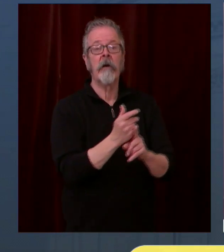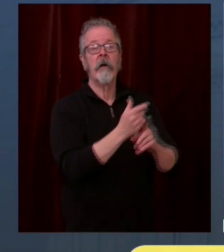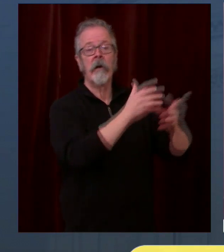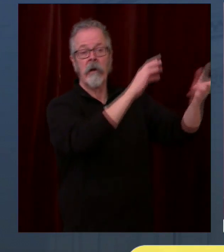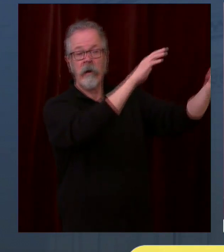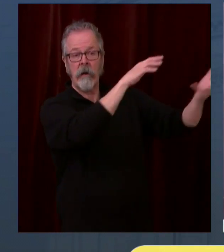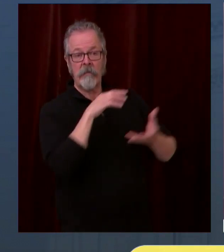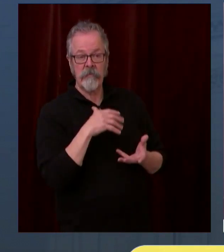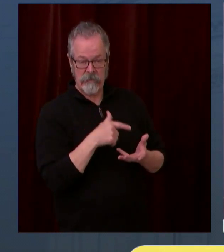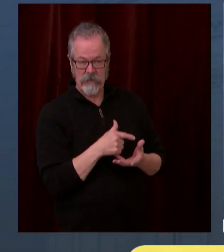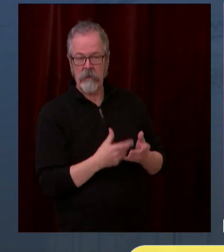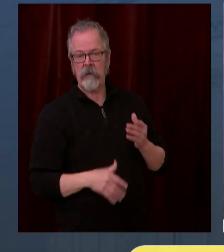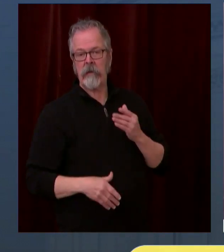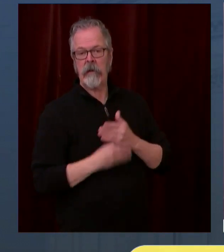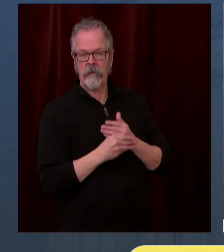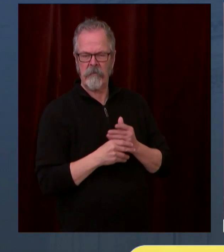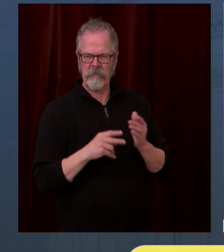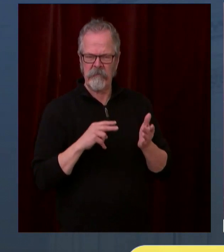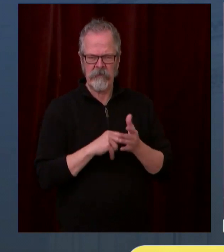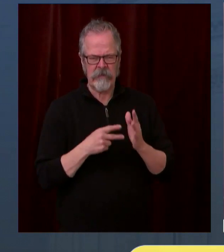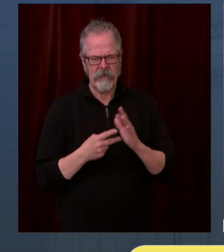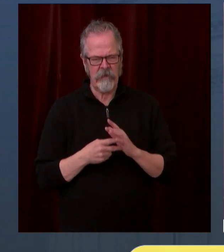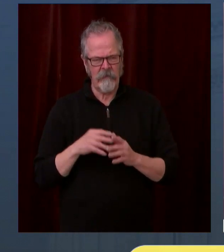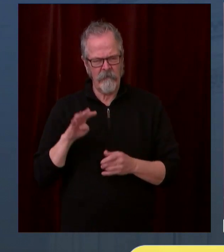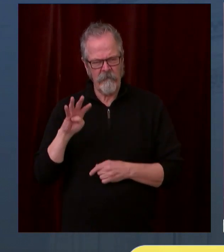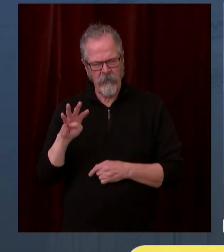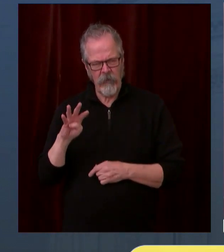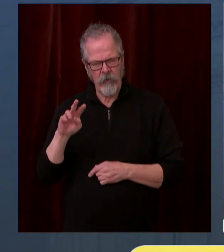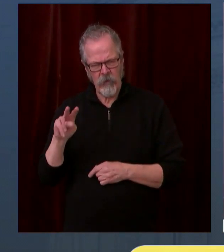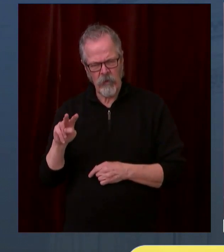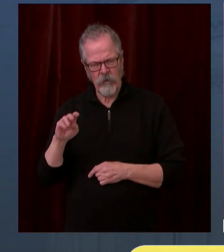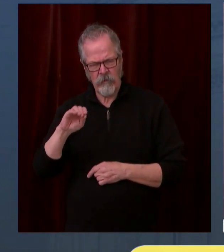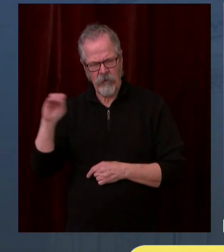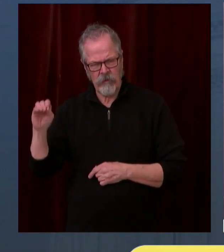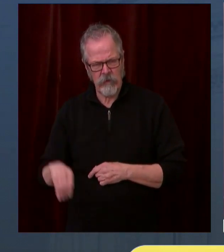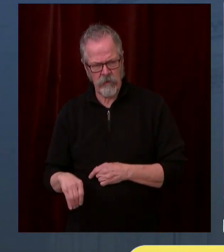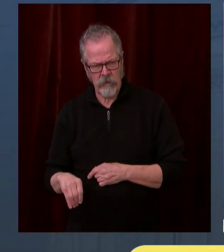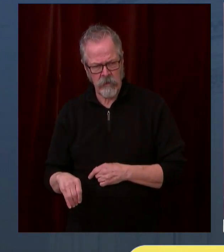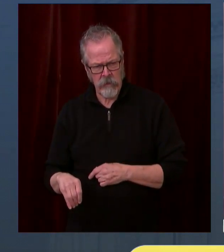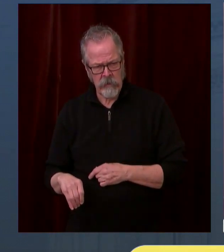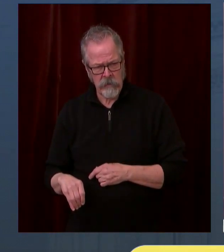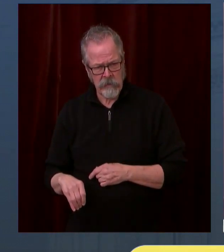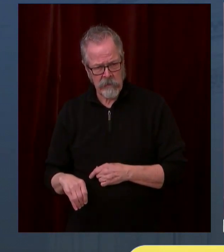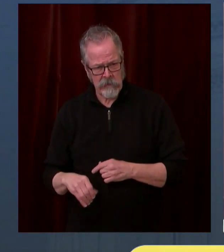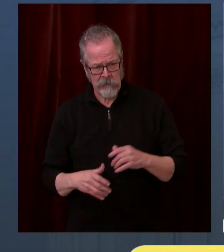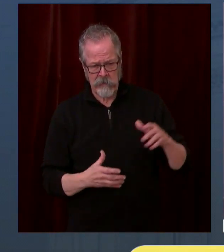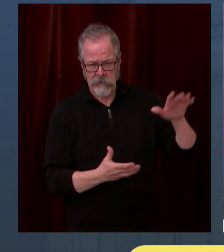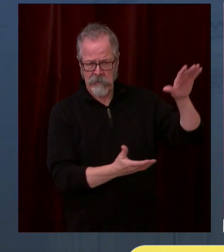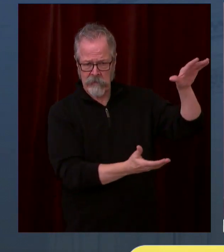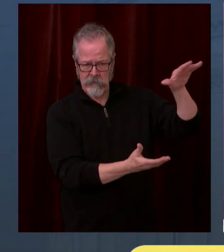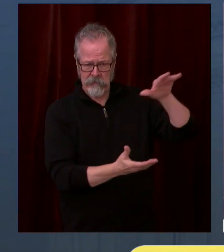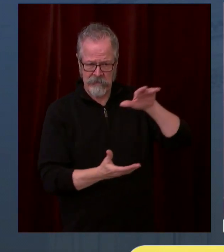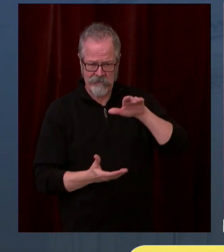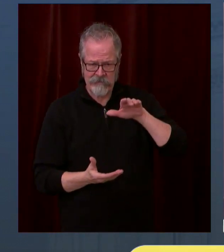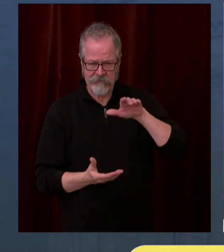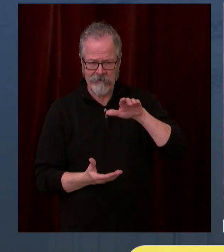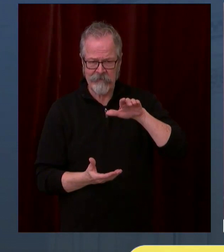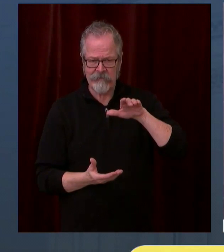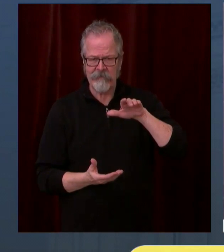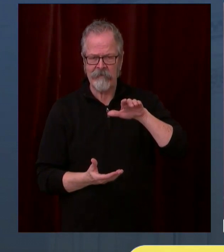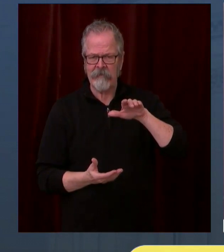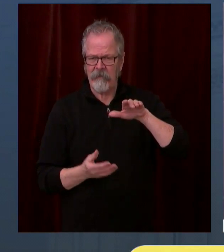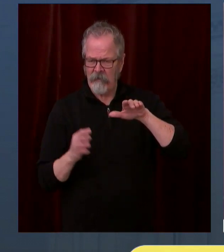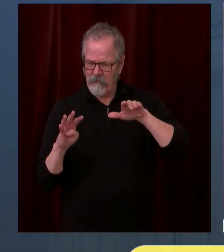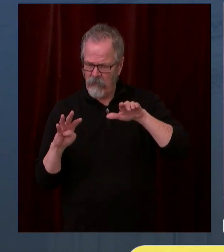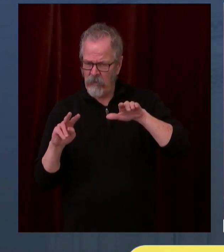42 percent of our vaccines that have come into our state have now been gotten into